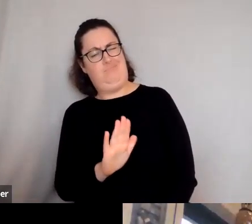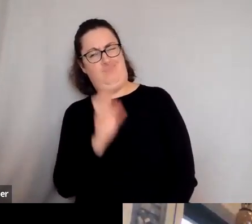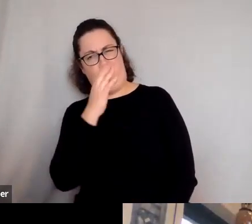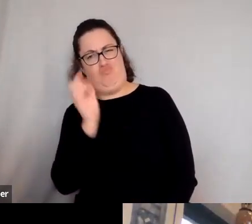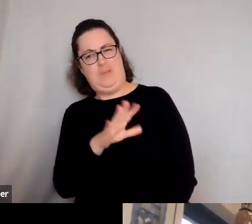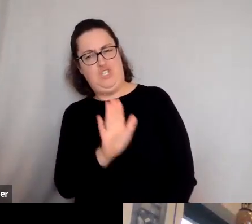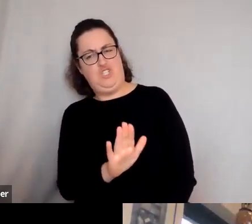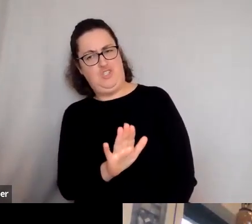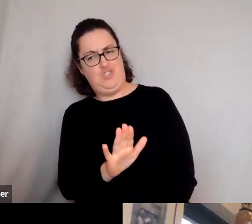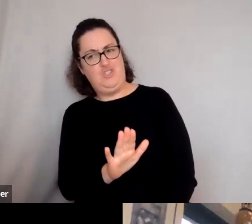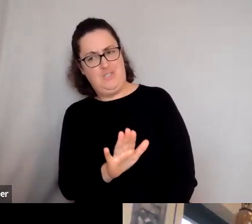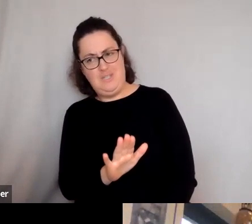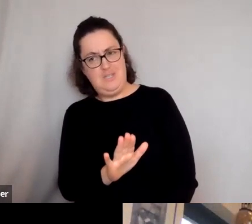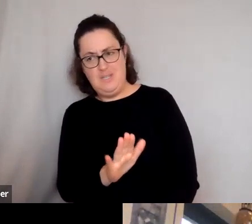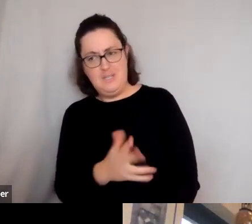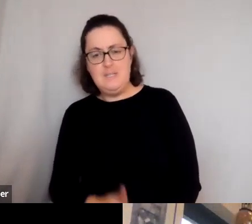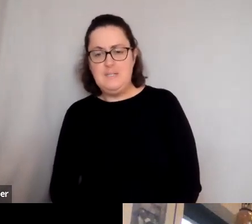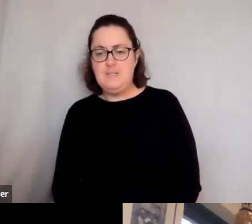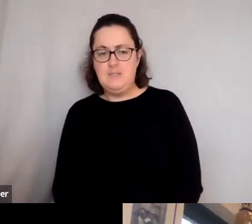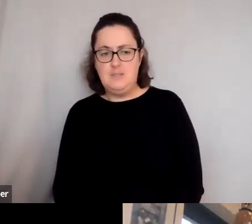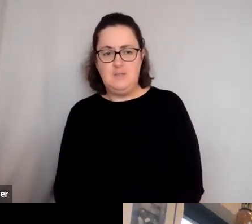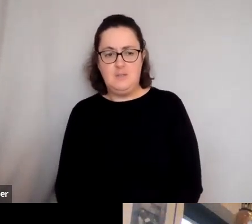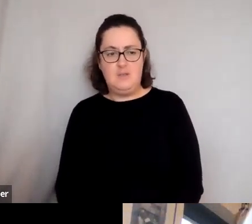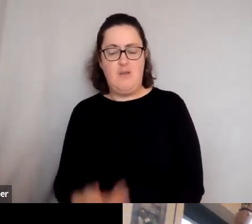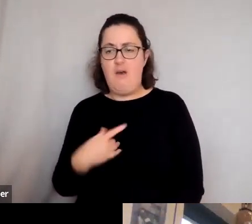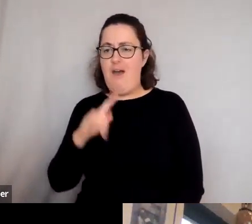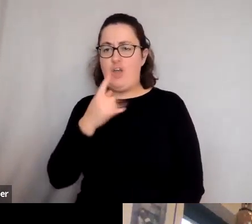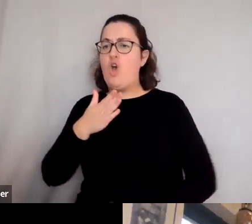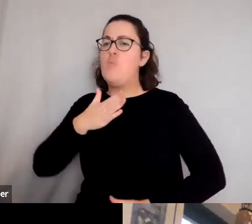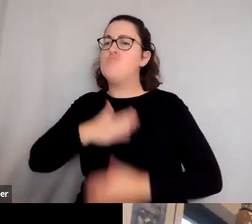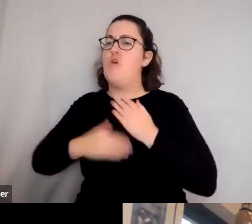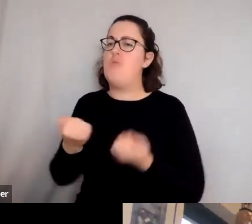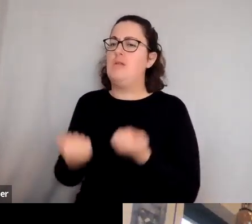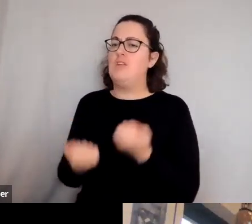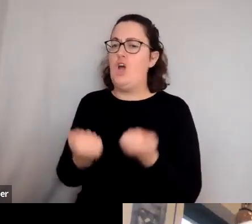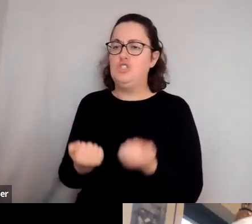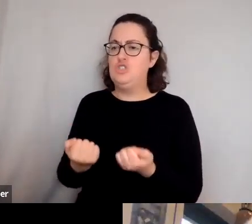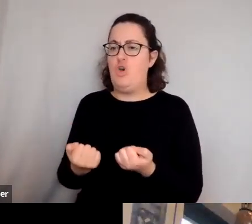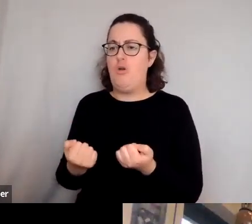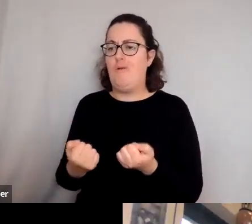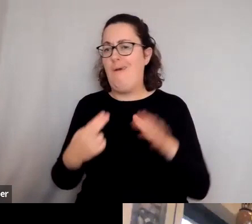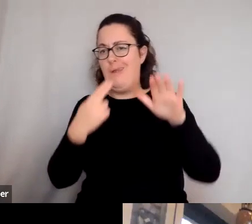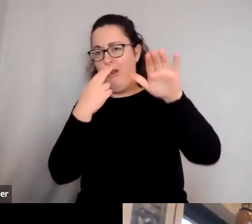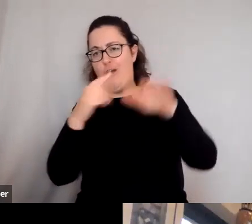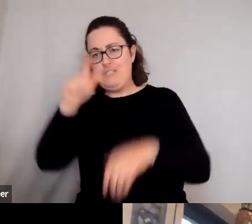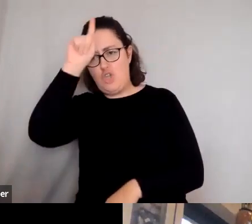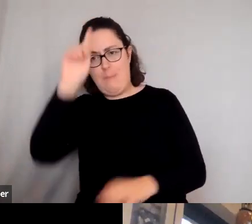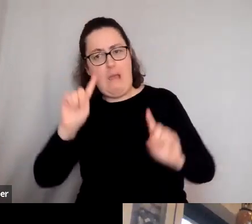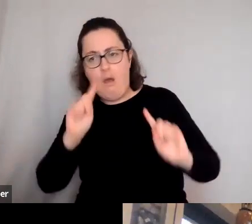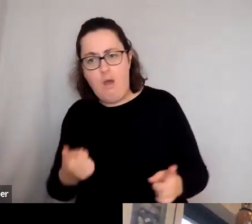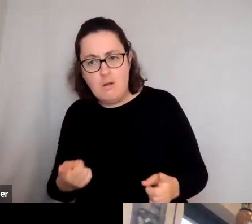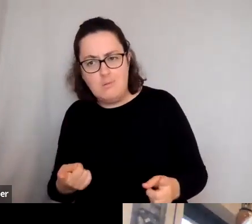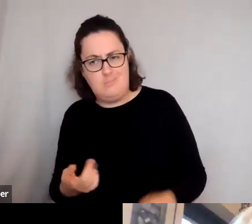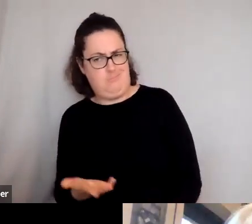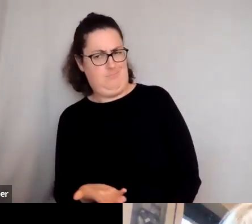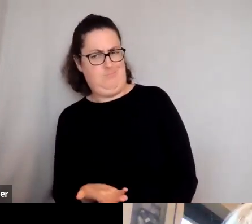I, I don't intend to pass any moral judgment on Nazi Germany, you know? No, of course we